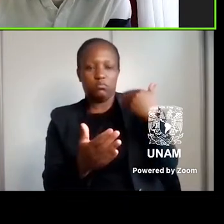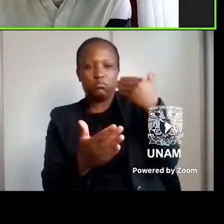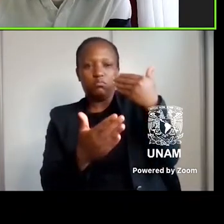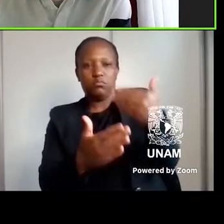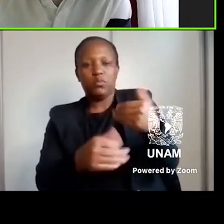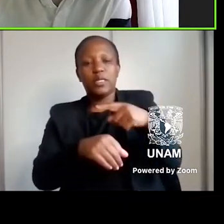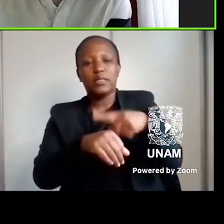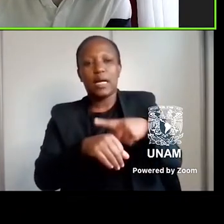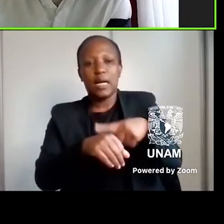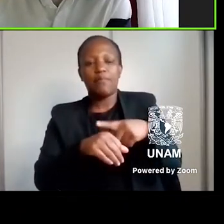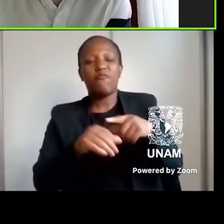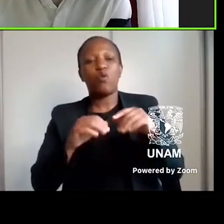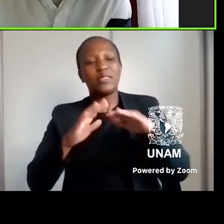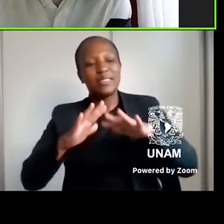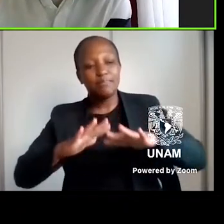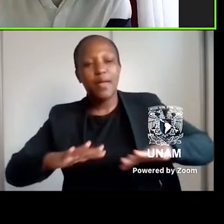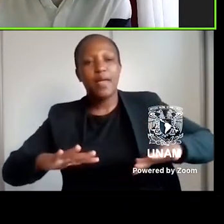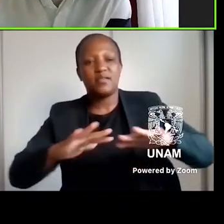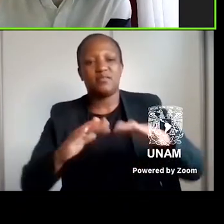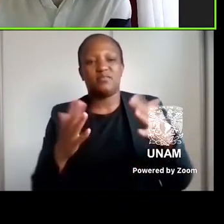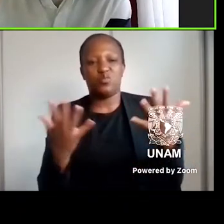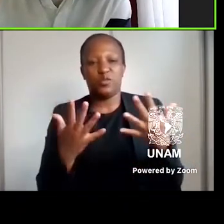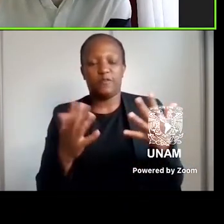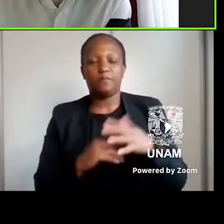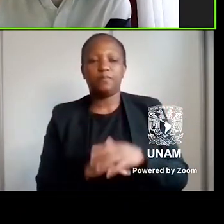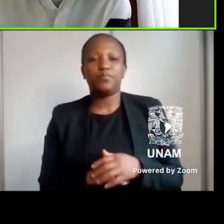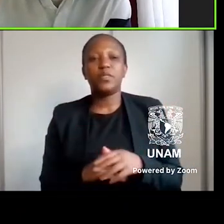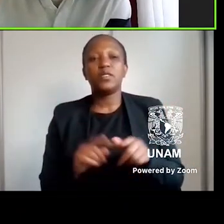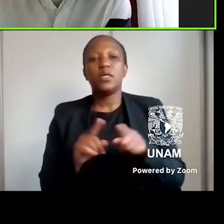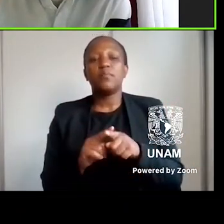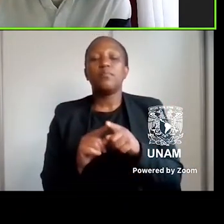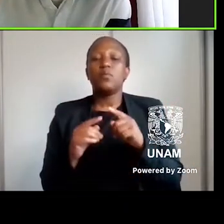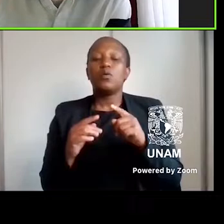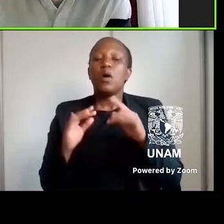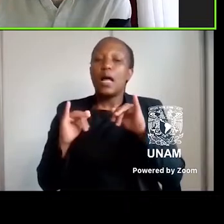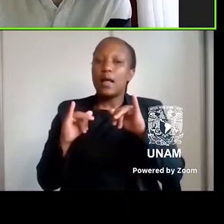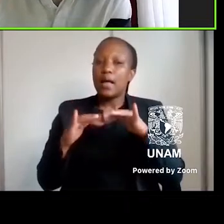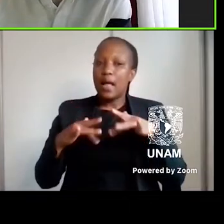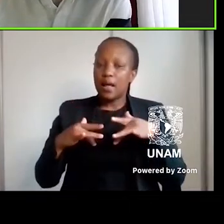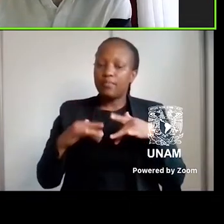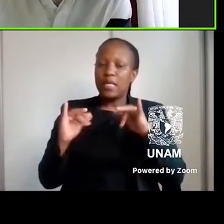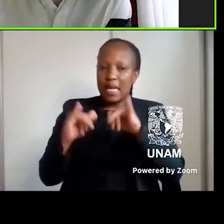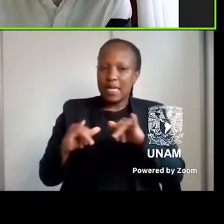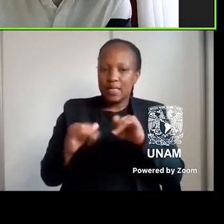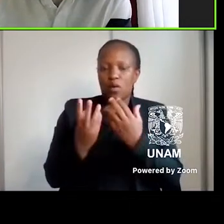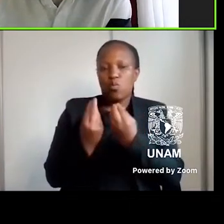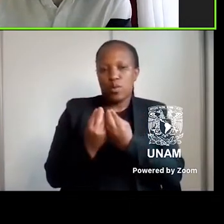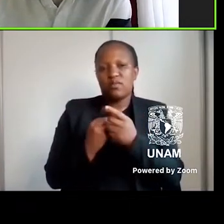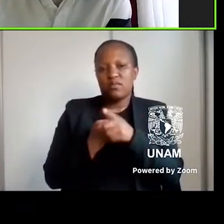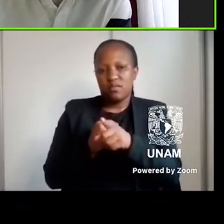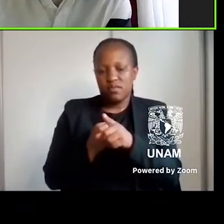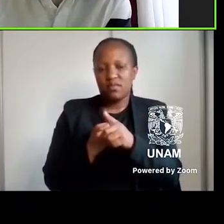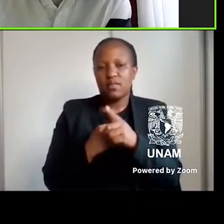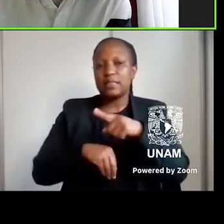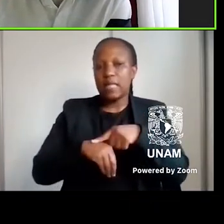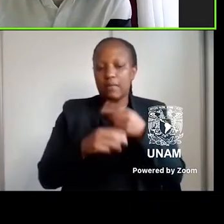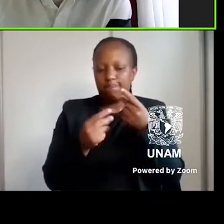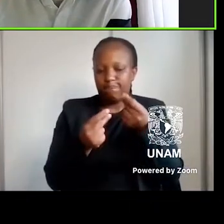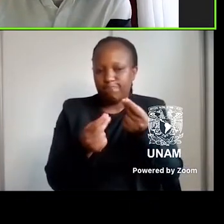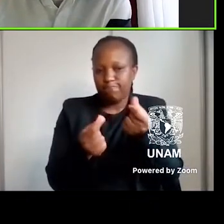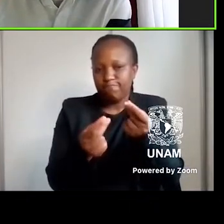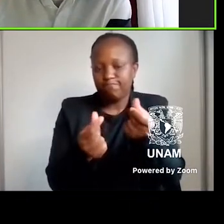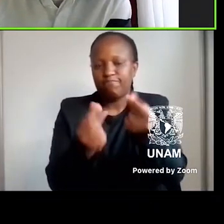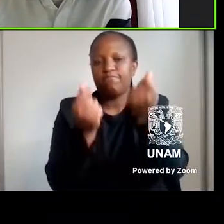stasis, similar to how Linda Natti in the Reactive describes his temporal environment. Time seems to speed up here and then it